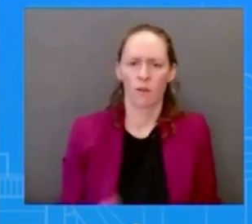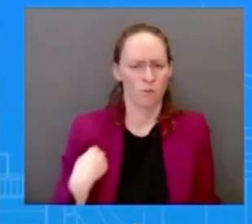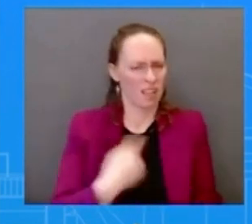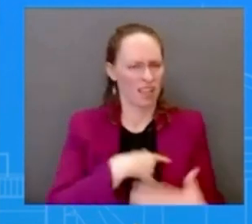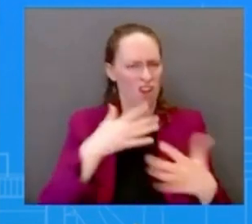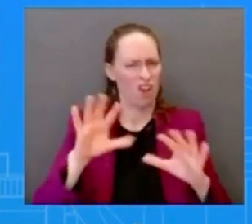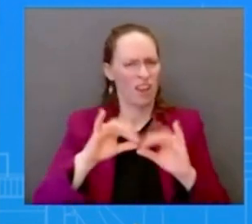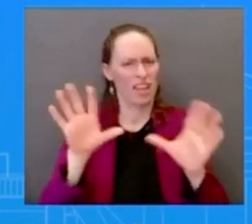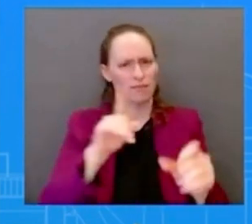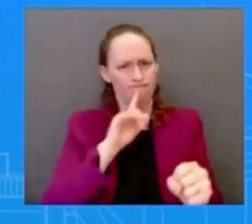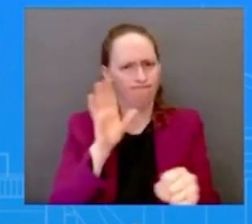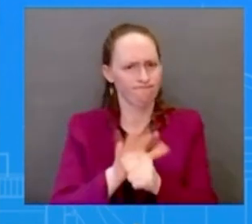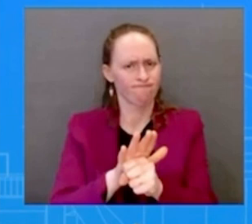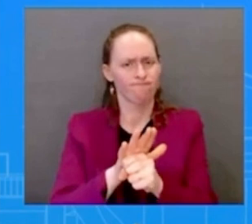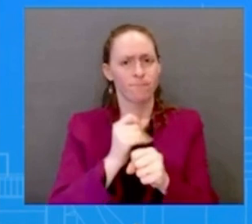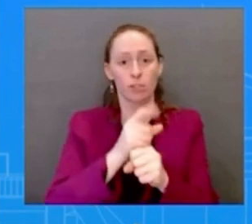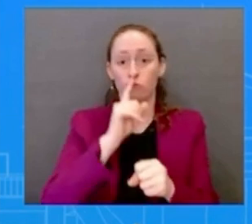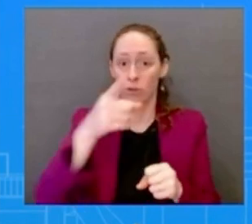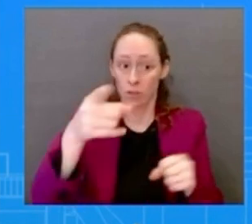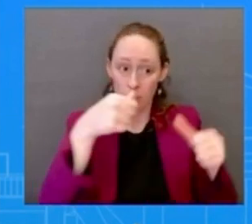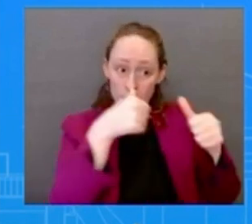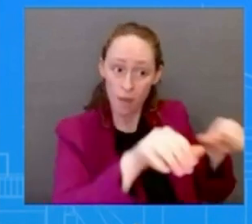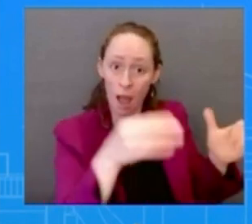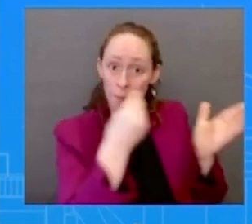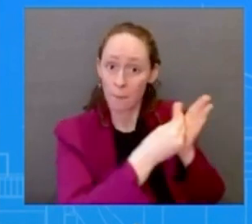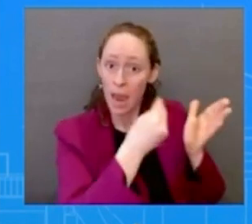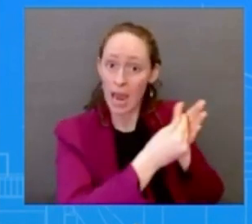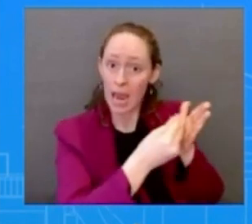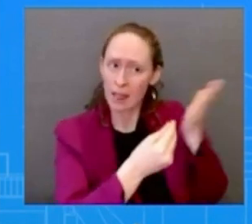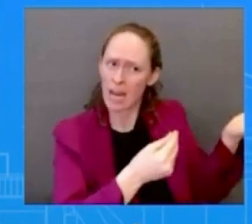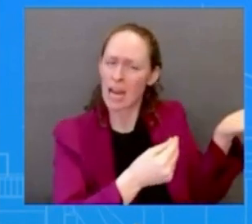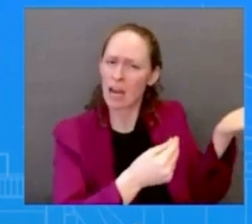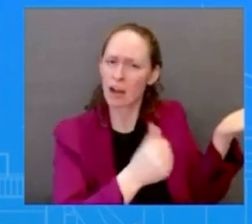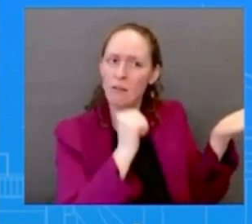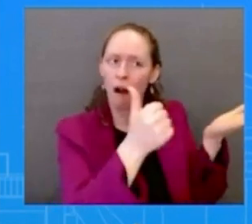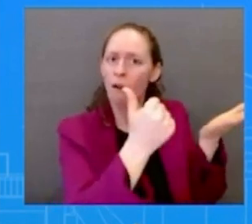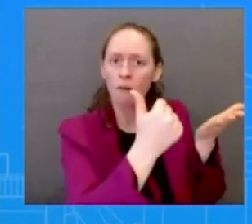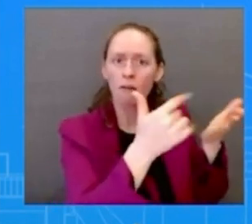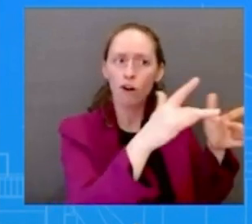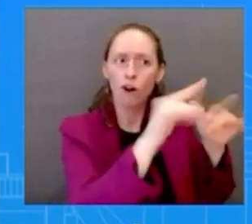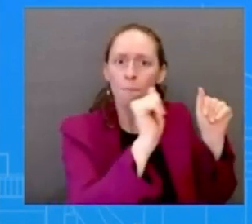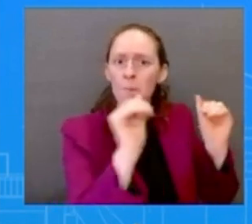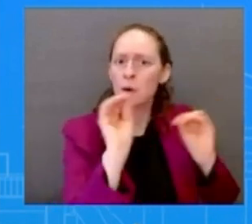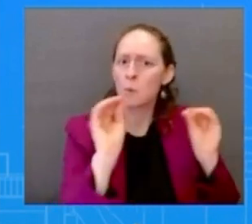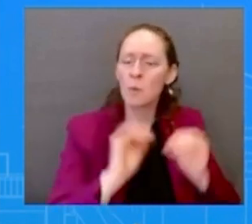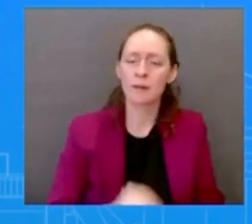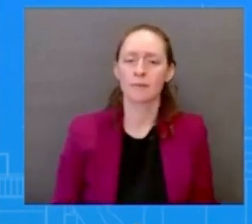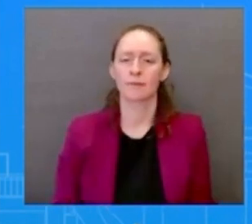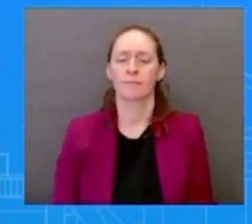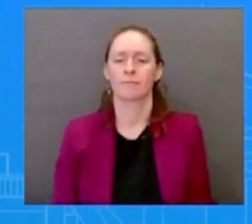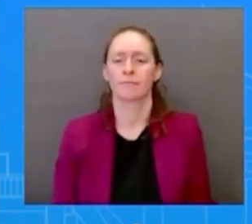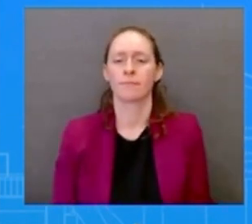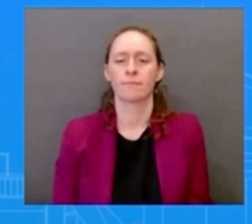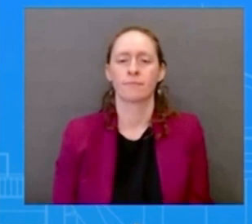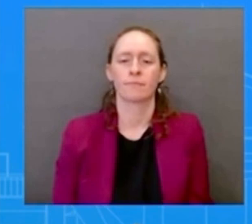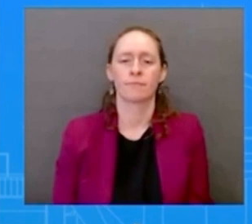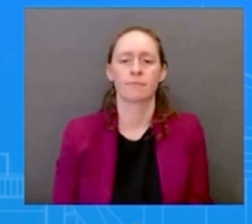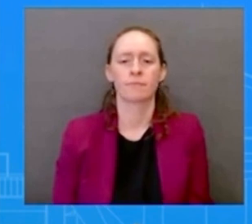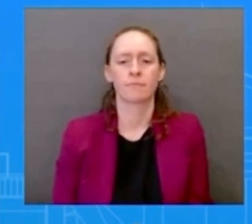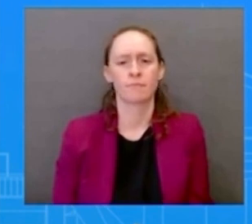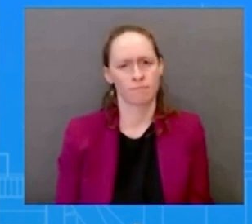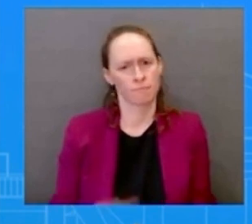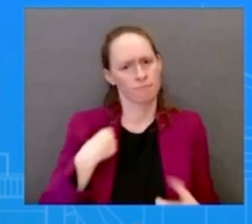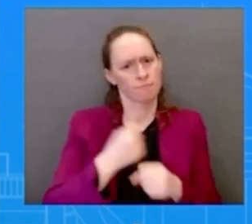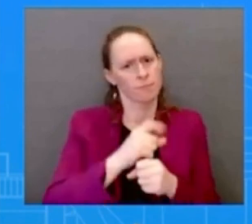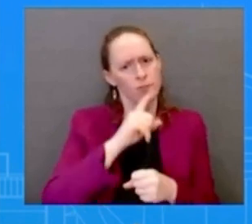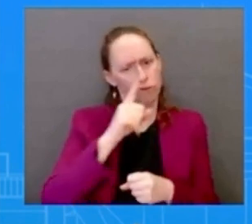happened and occurred at the president's direction and we want to make sure that americans do indeed feel confident i'm not going to speak to any specific